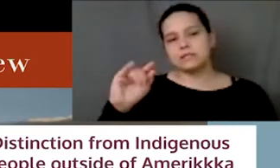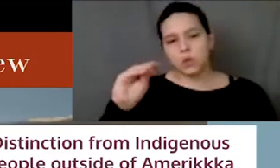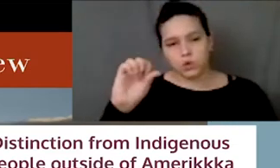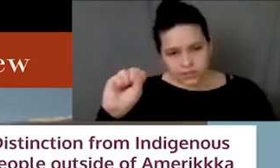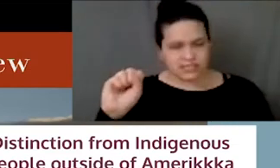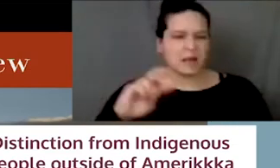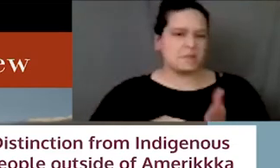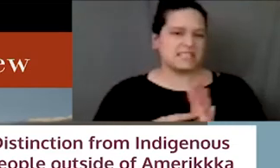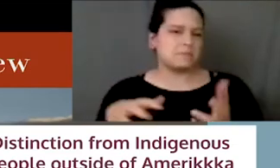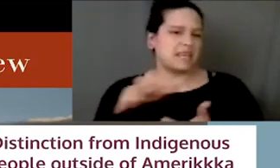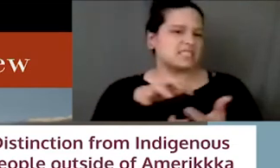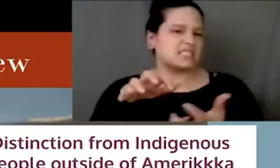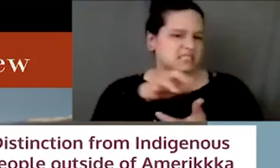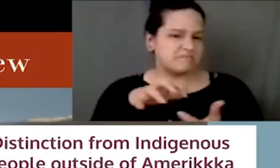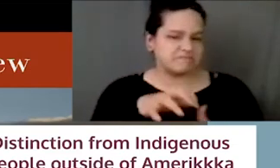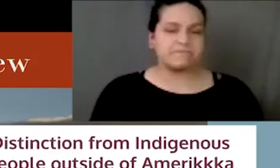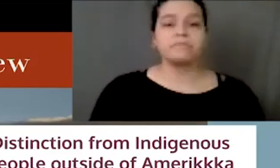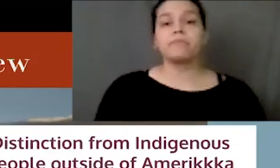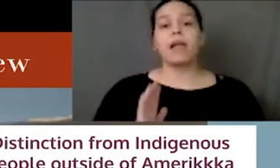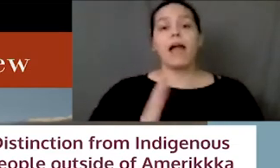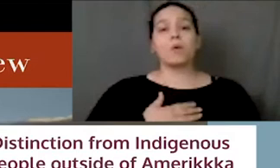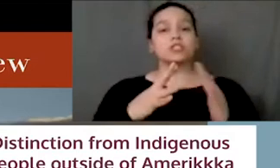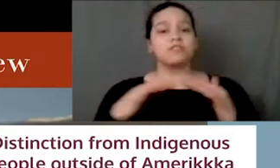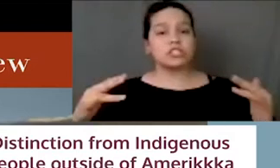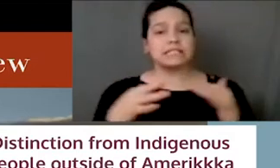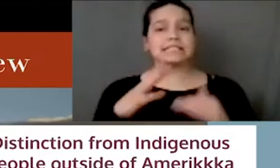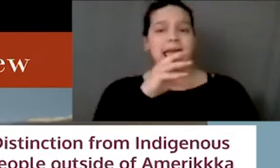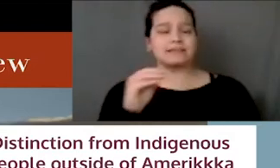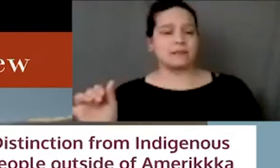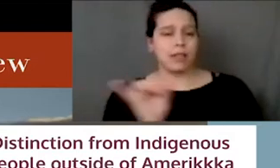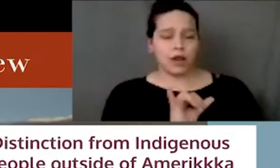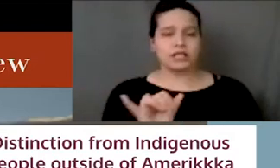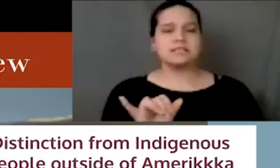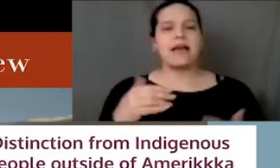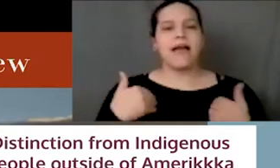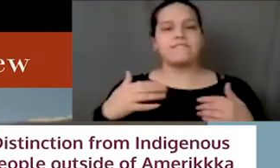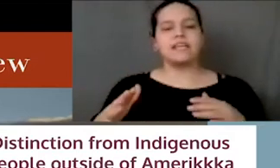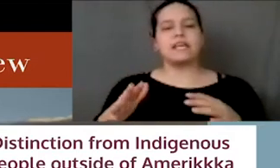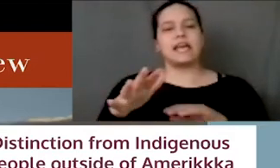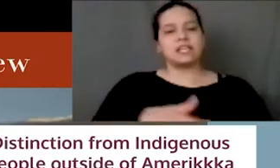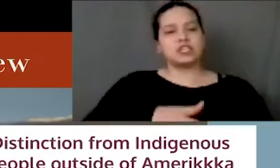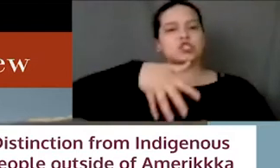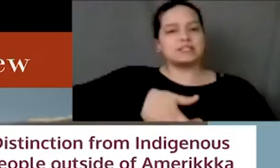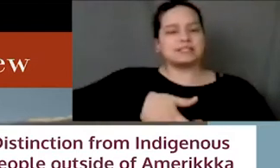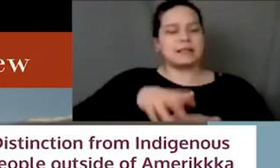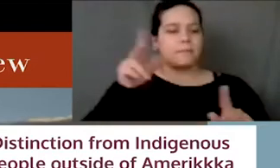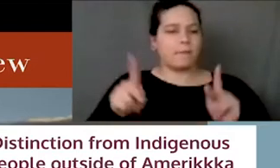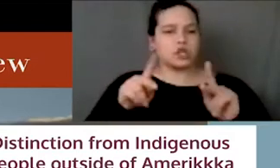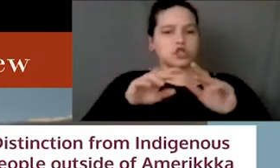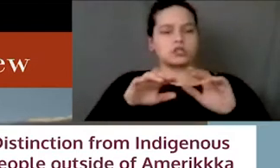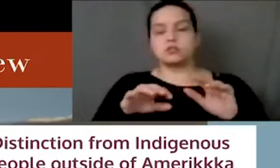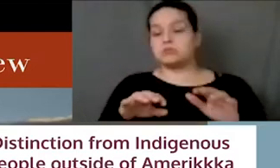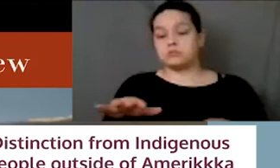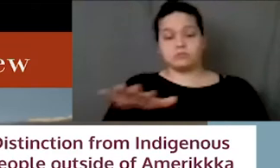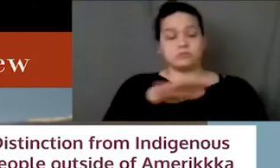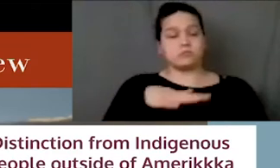Our diversities and similarities. Our There are indigenous populations all across northern, central, and